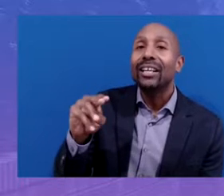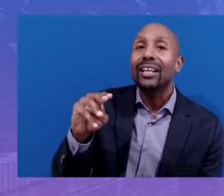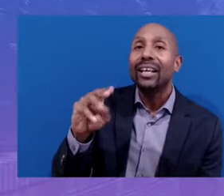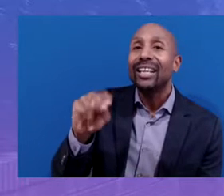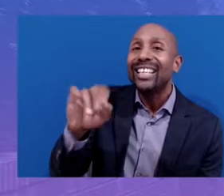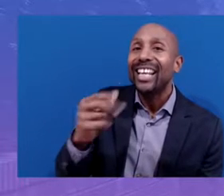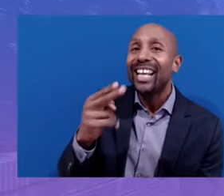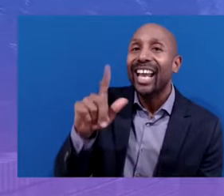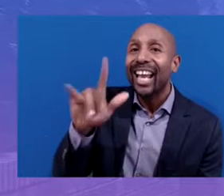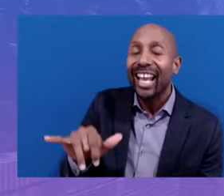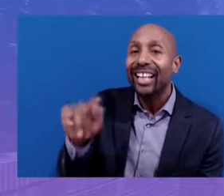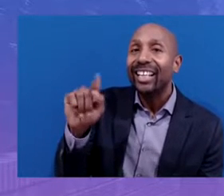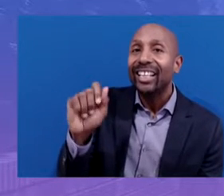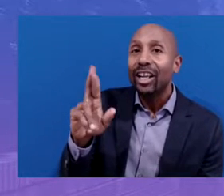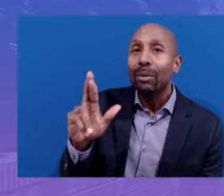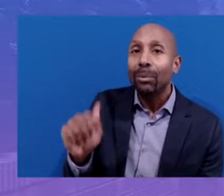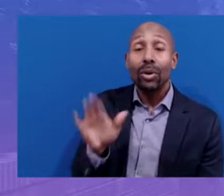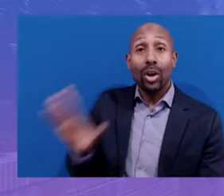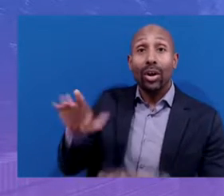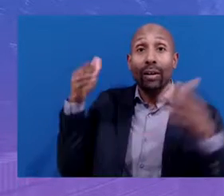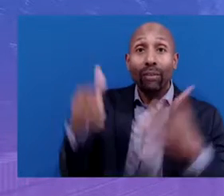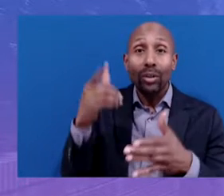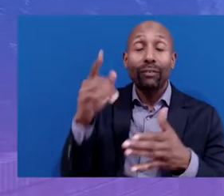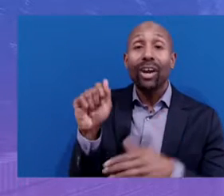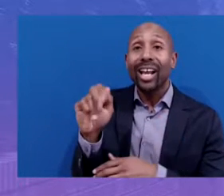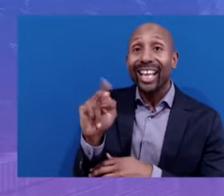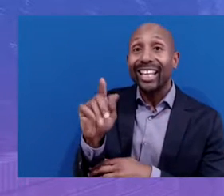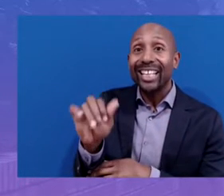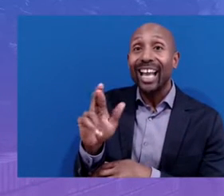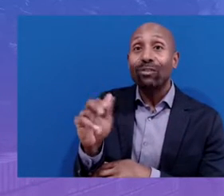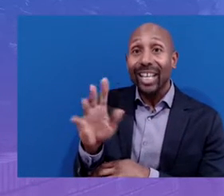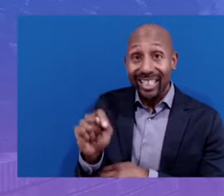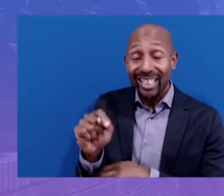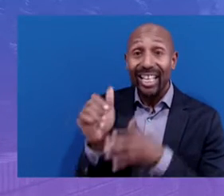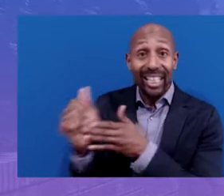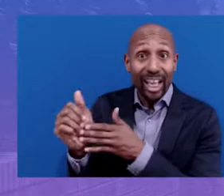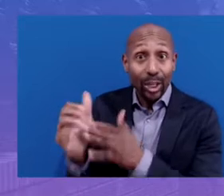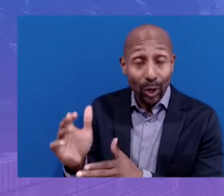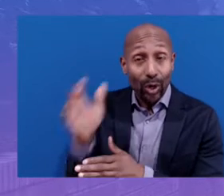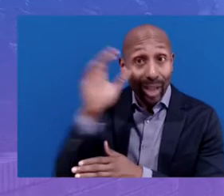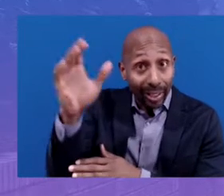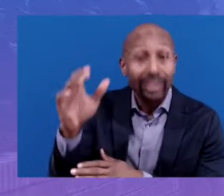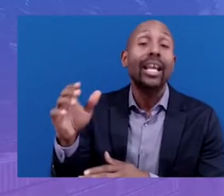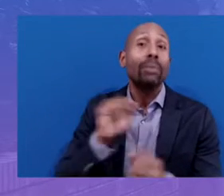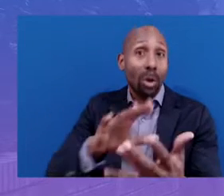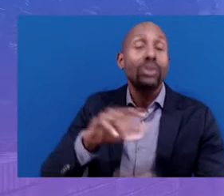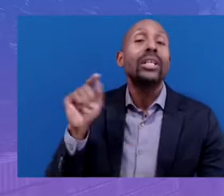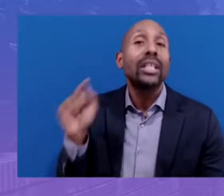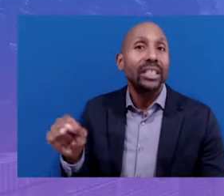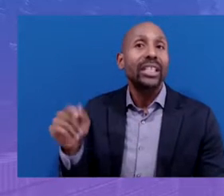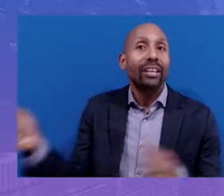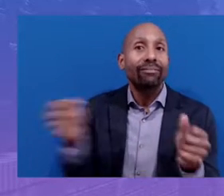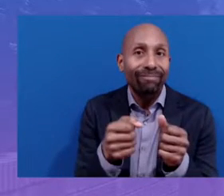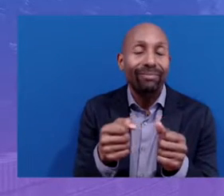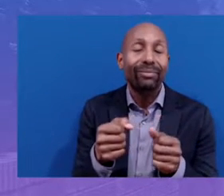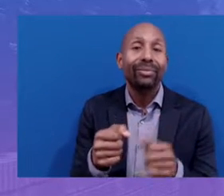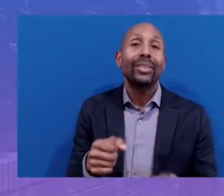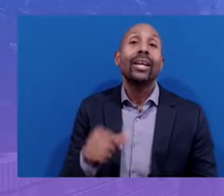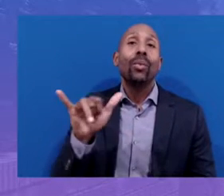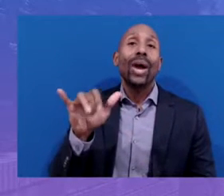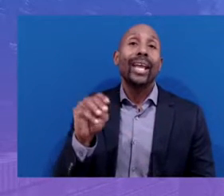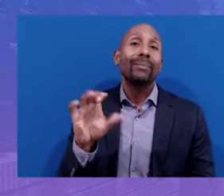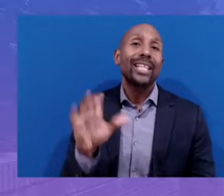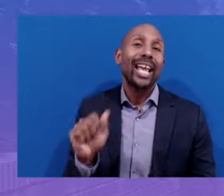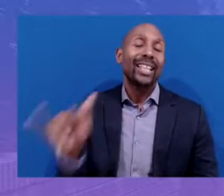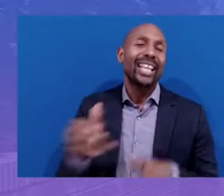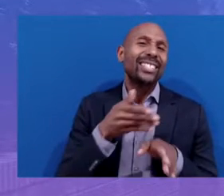on critical pedagogy and anti-racist leaders and systems. The YMCA of Greater Boston is a lead partner in the Boston Community Hub